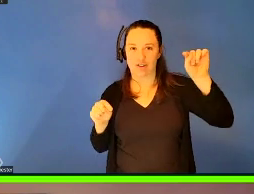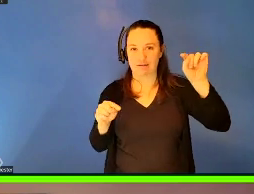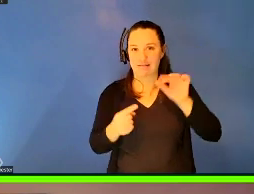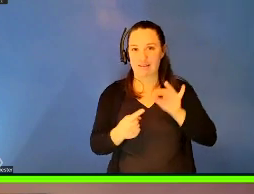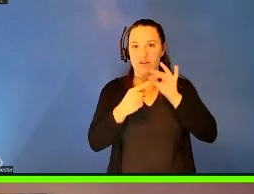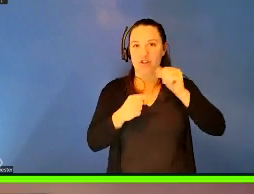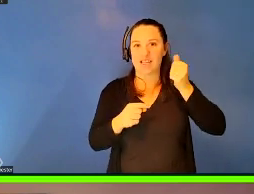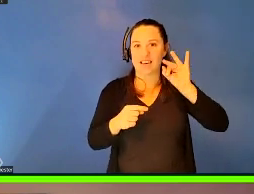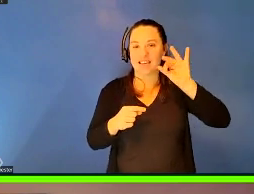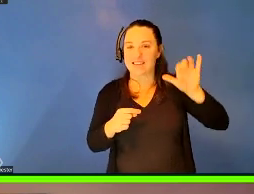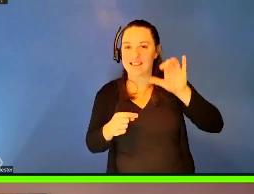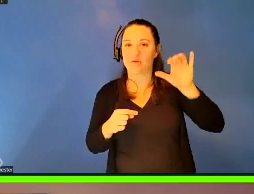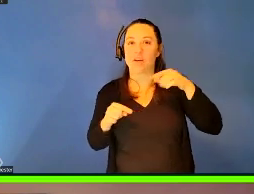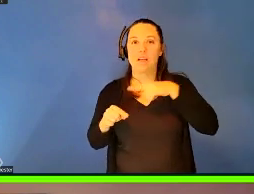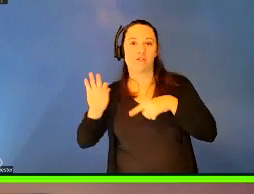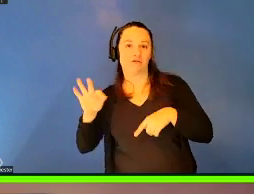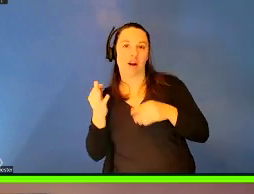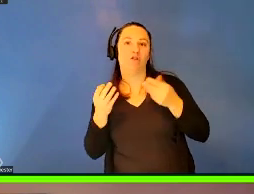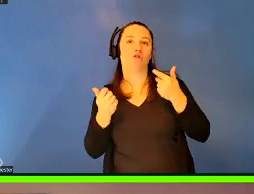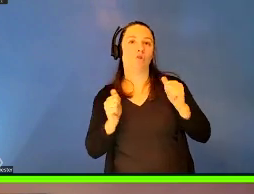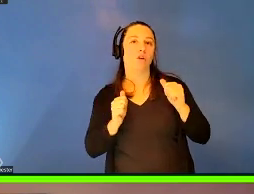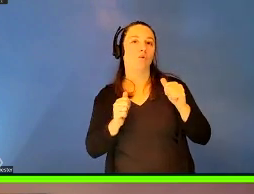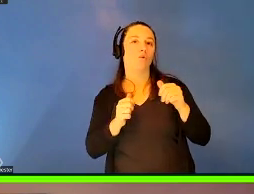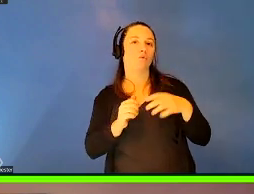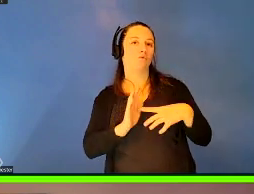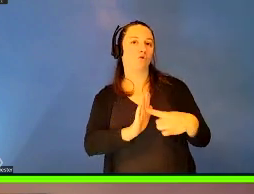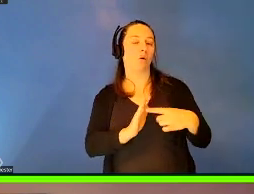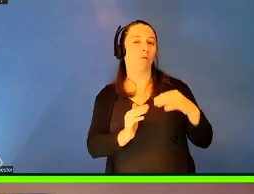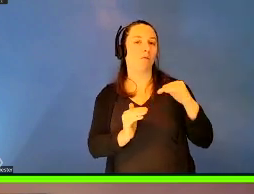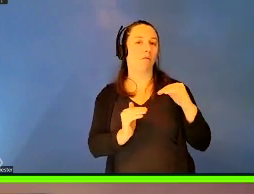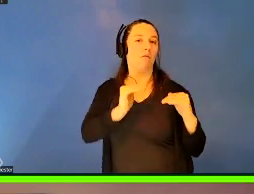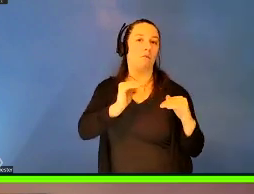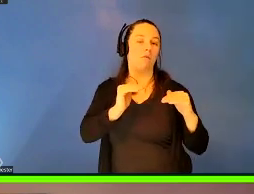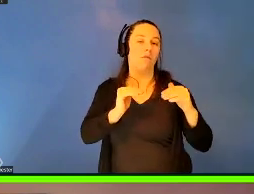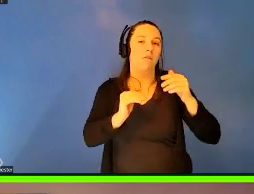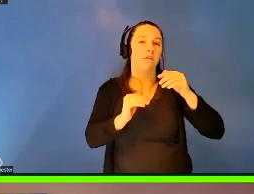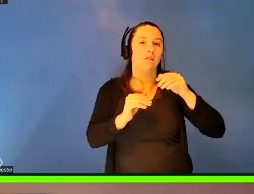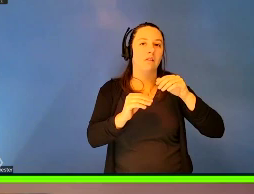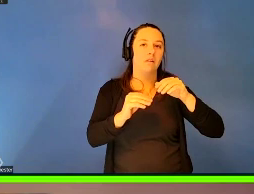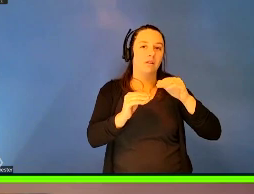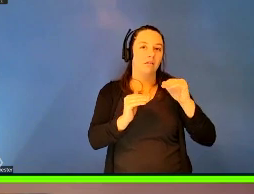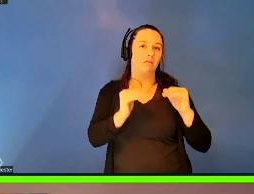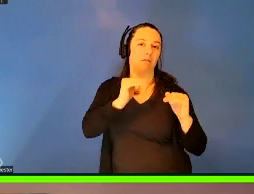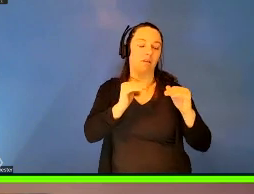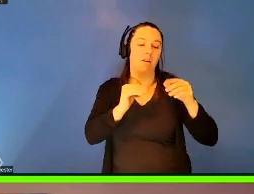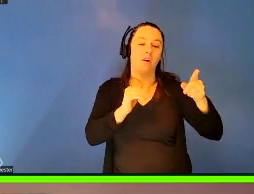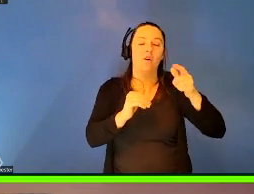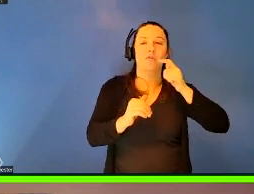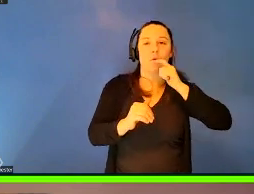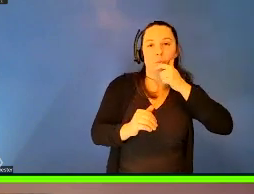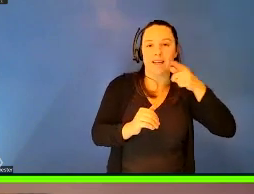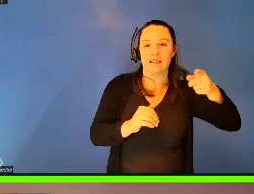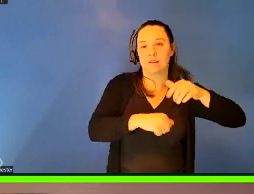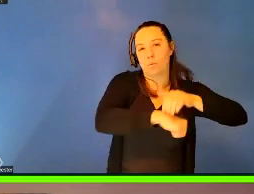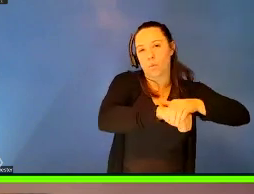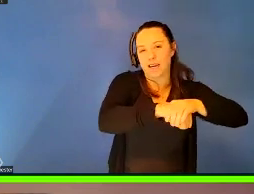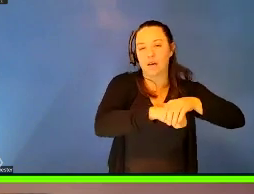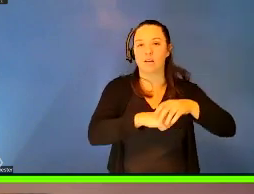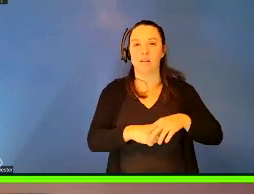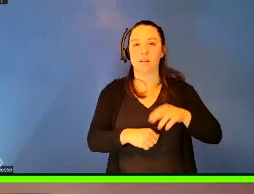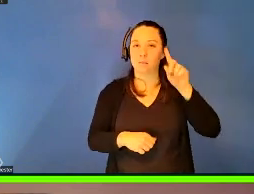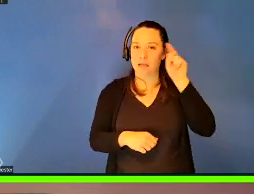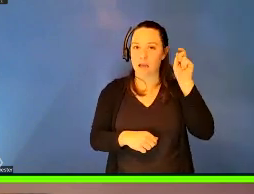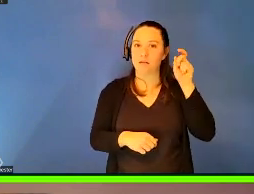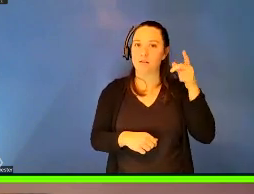constantly trying to demonstrate a superiority in infectious disease control over, um, Britain for the, the fact that, you know,